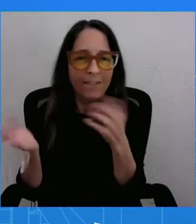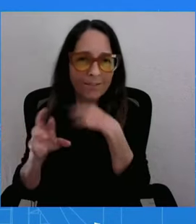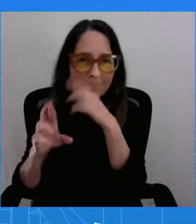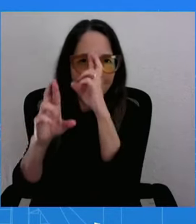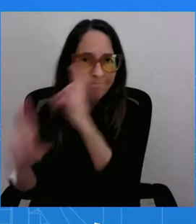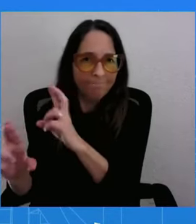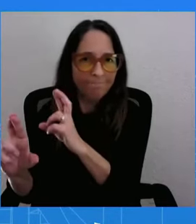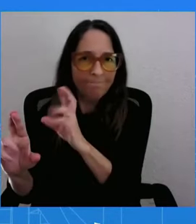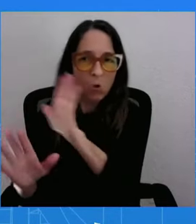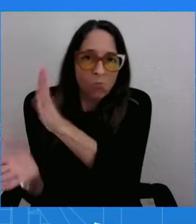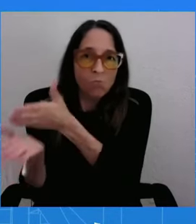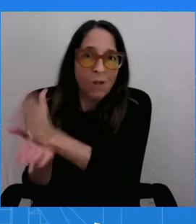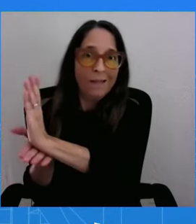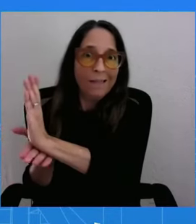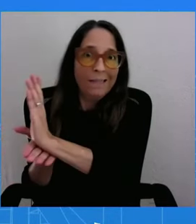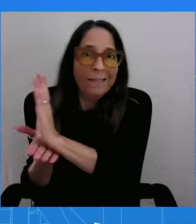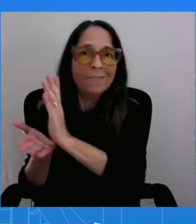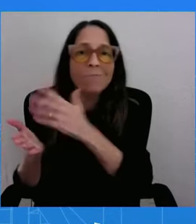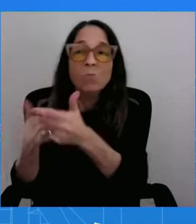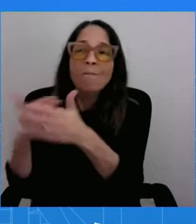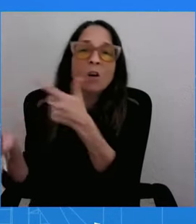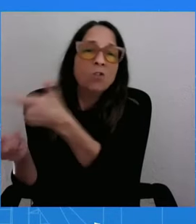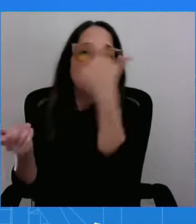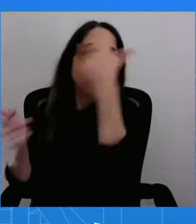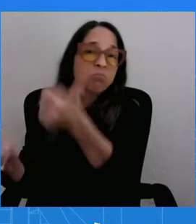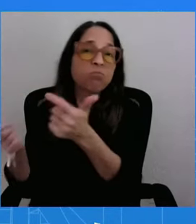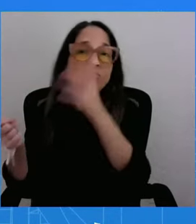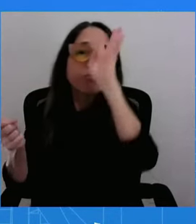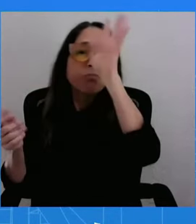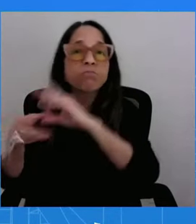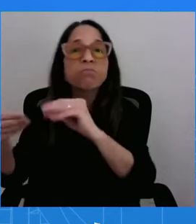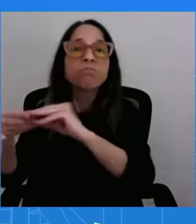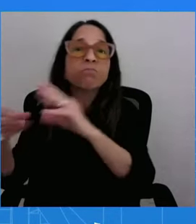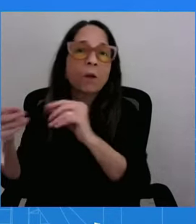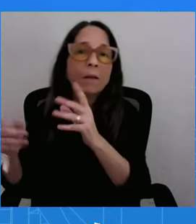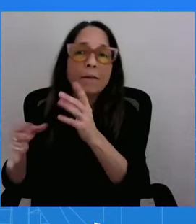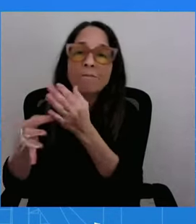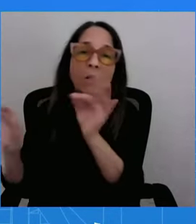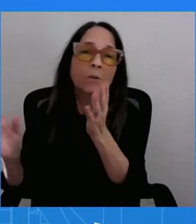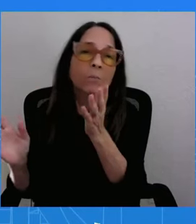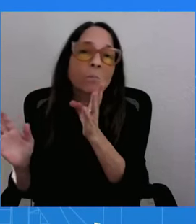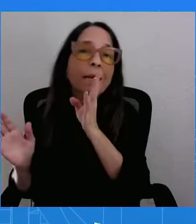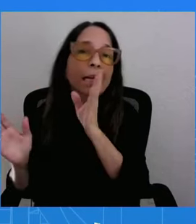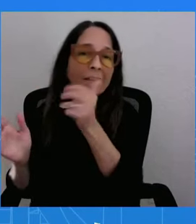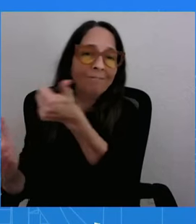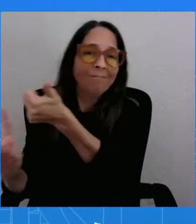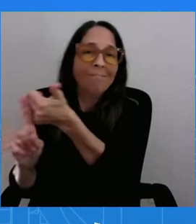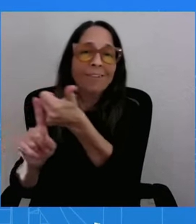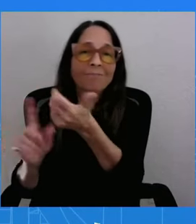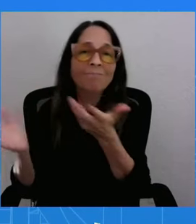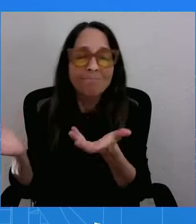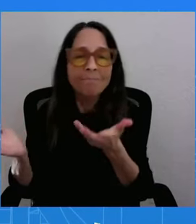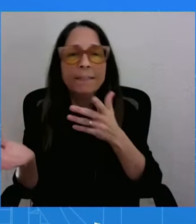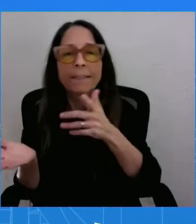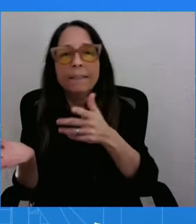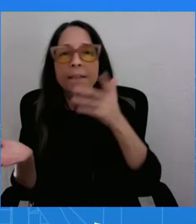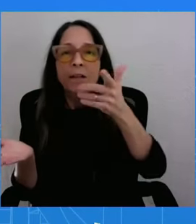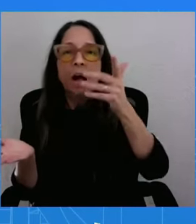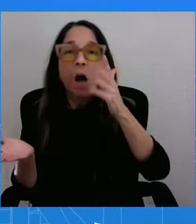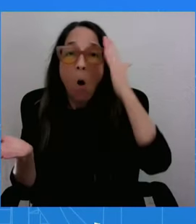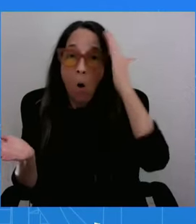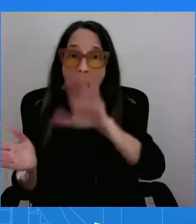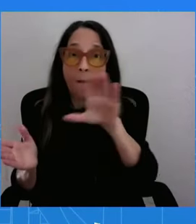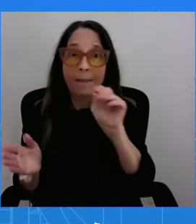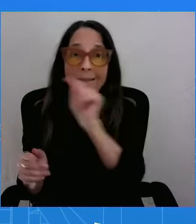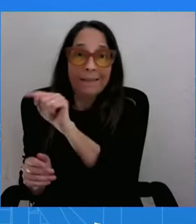respectful of the private decisions that these companies leaders have to make. But we do